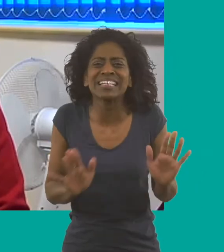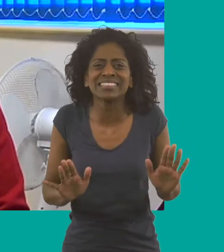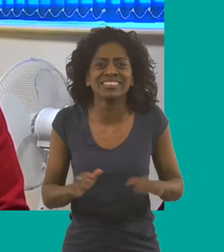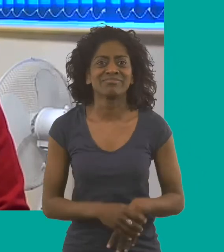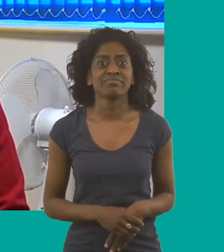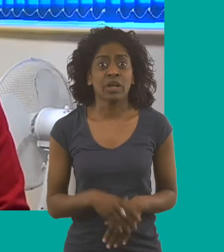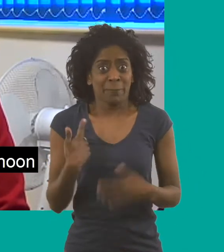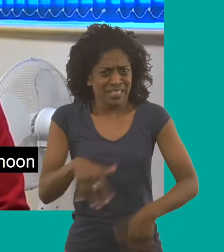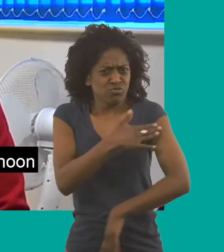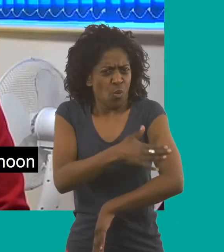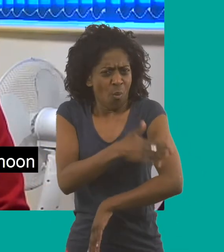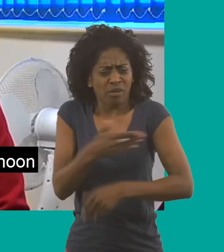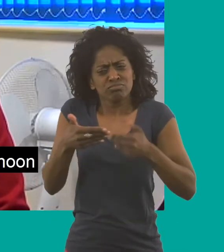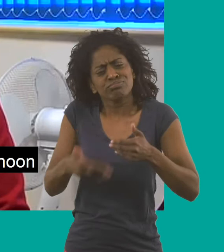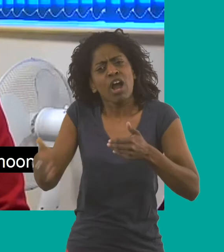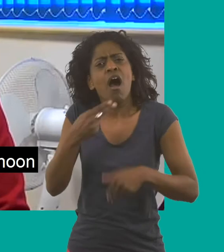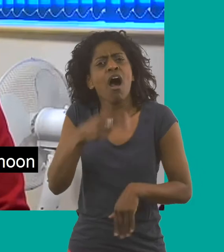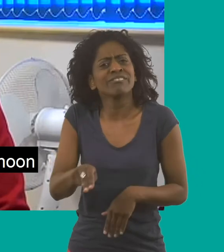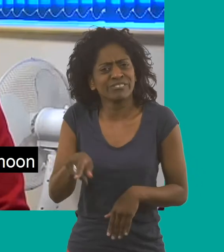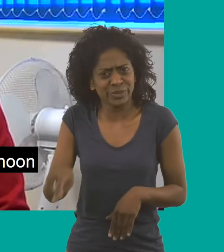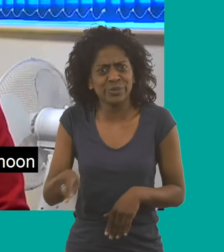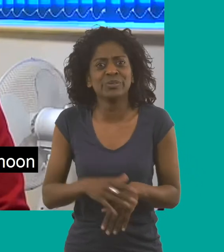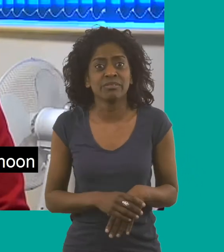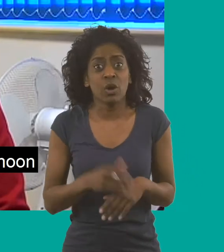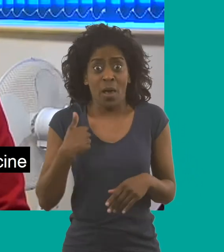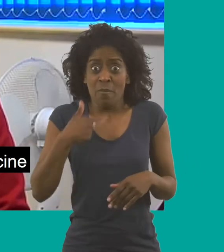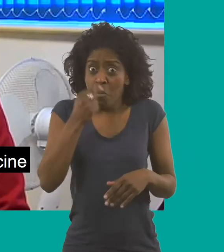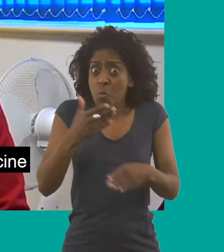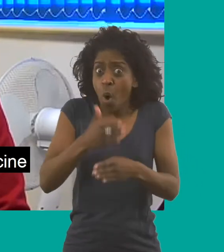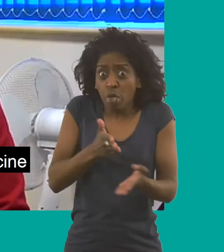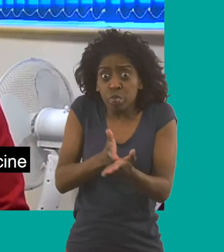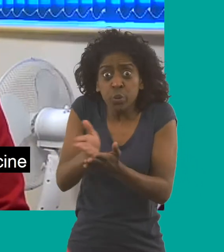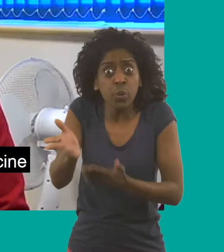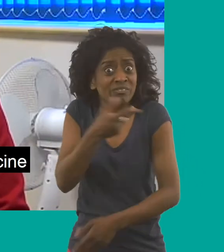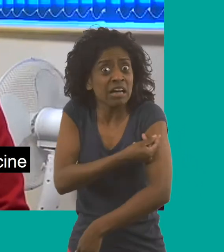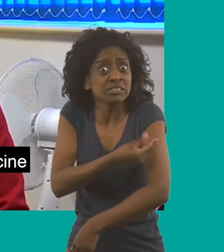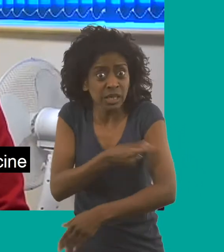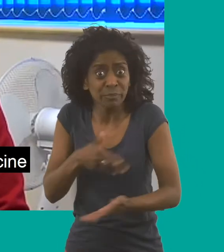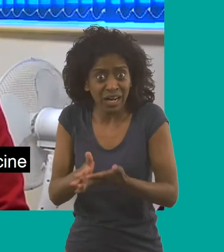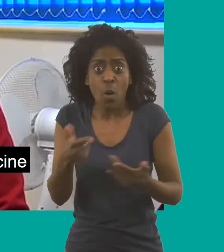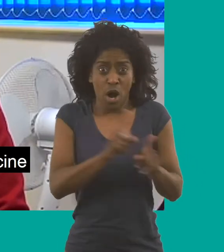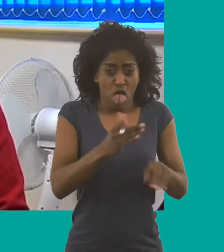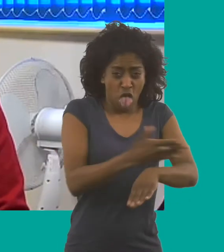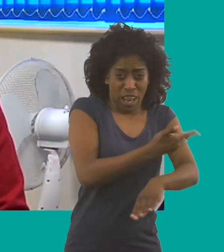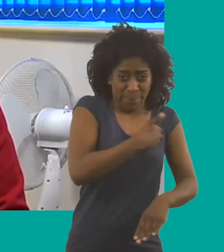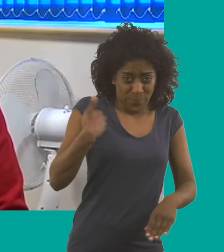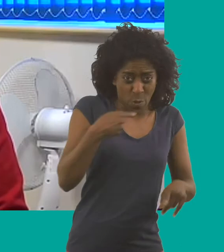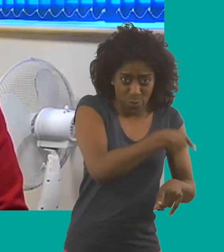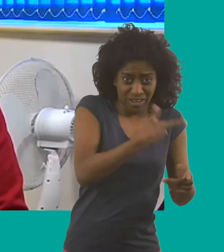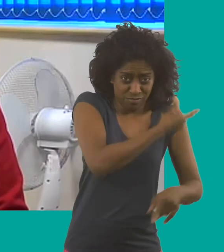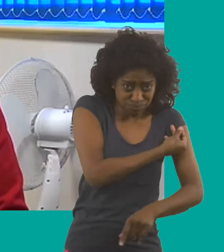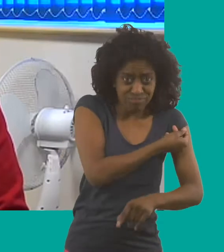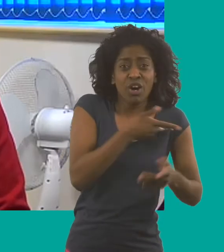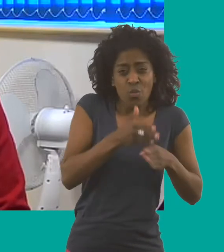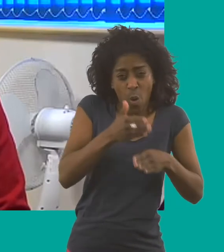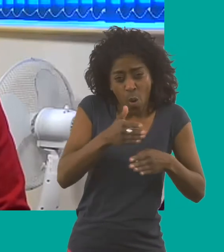a few minutes and I had the sore arm, which only lasted the afternoon. I was able to work right through having my vaccine. I had my vaccine early